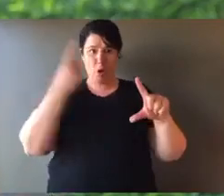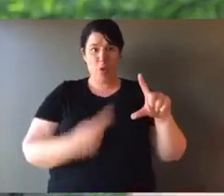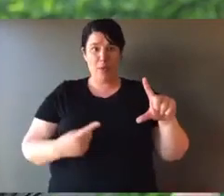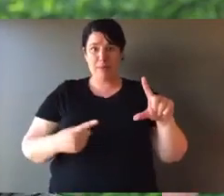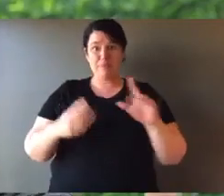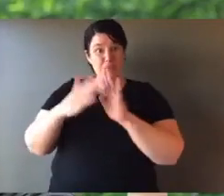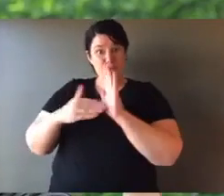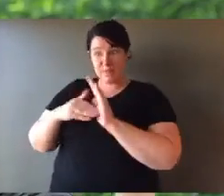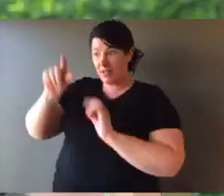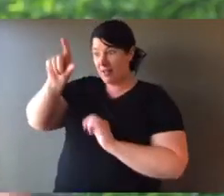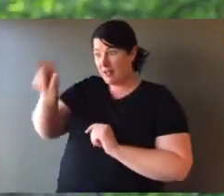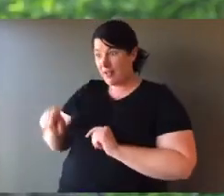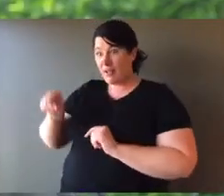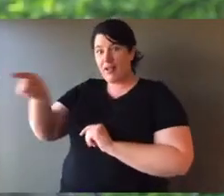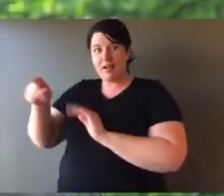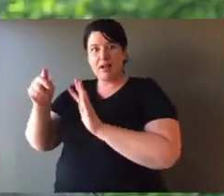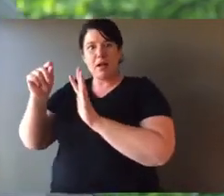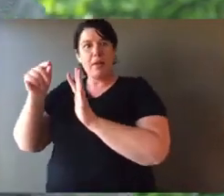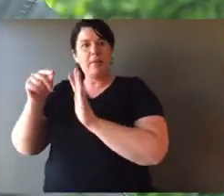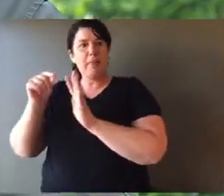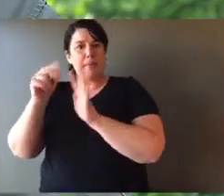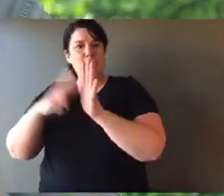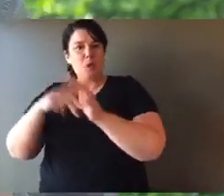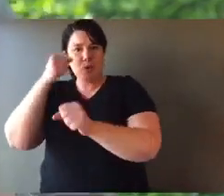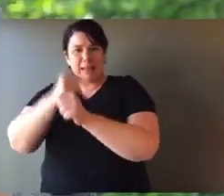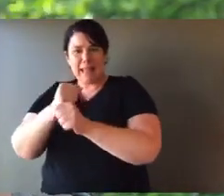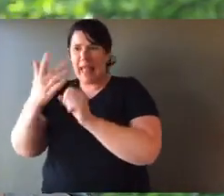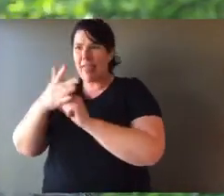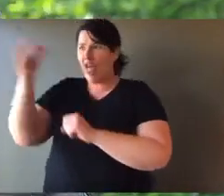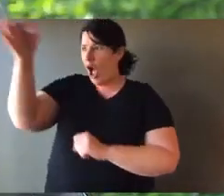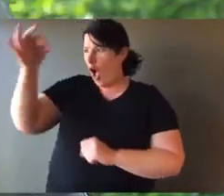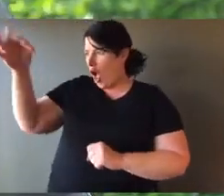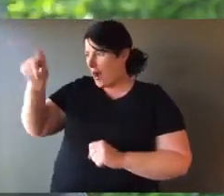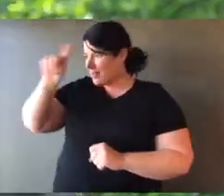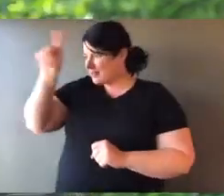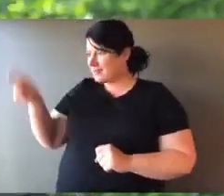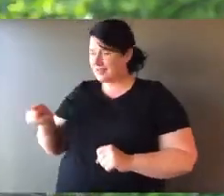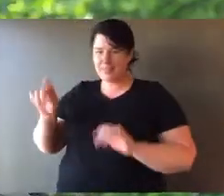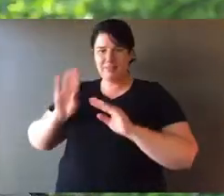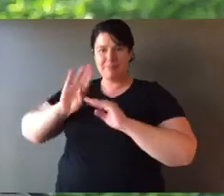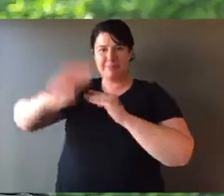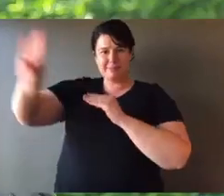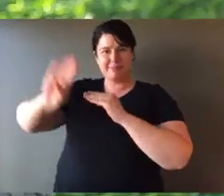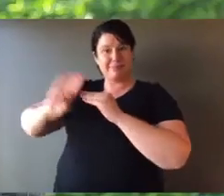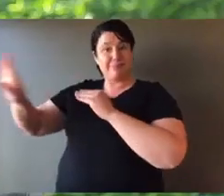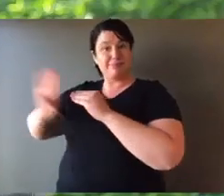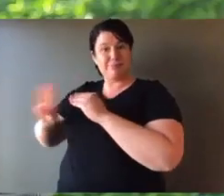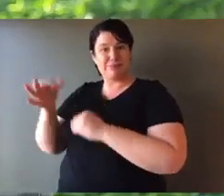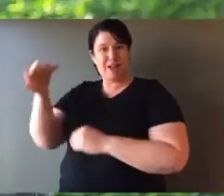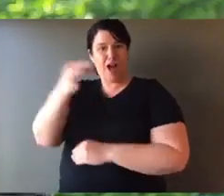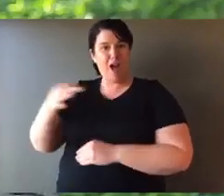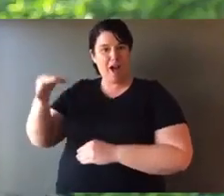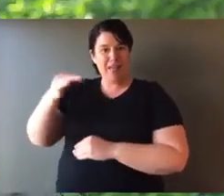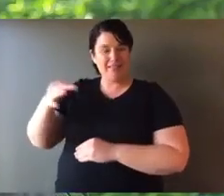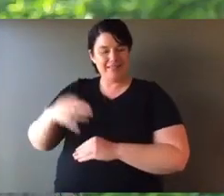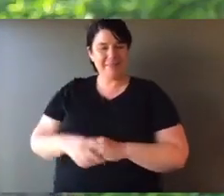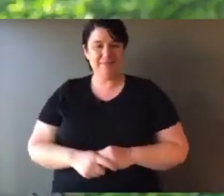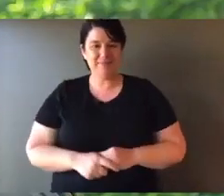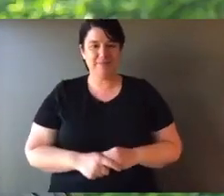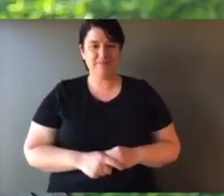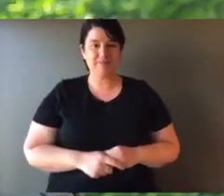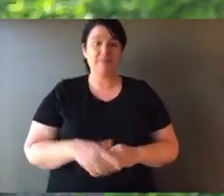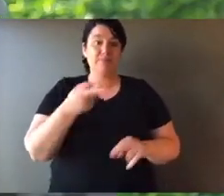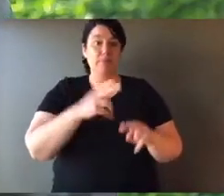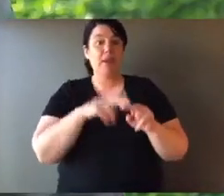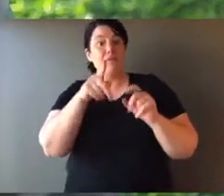for all of history. So Australia, along with New Zealand and New Guinea and some of the Pacific islands, has been really isolated. And it's